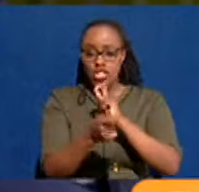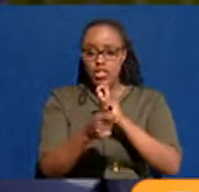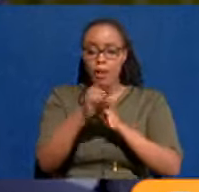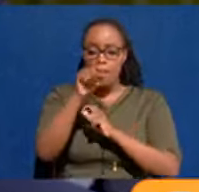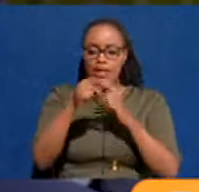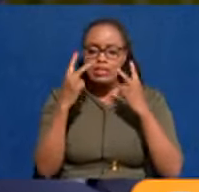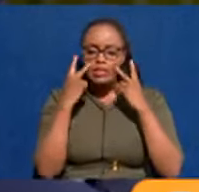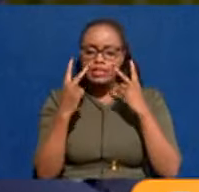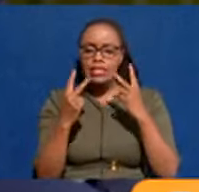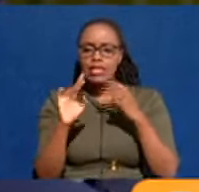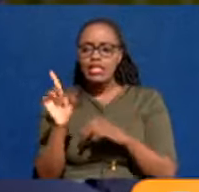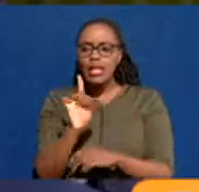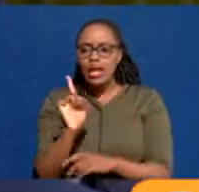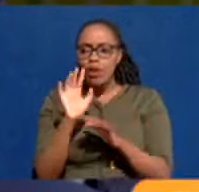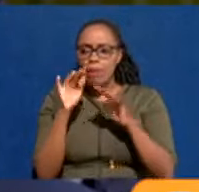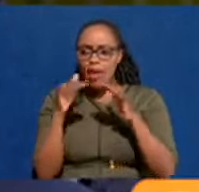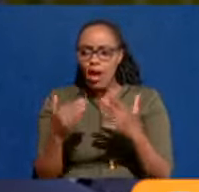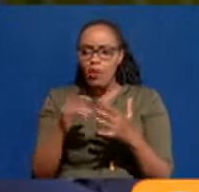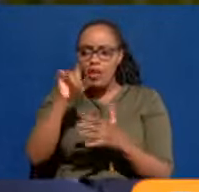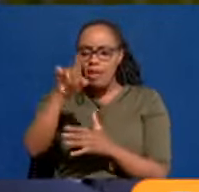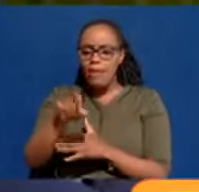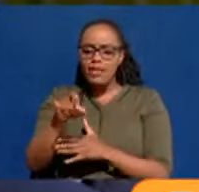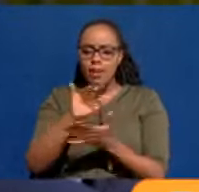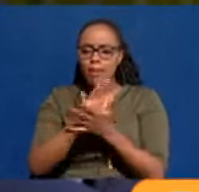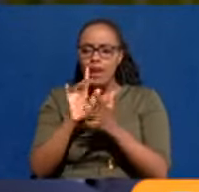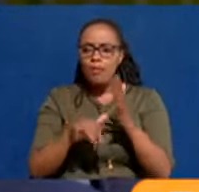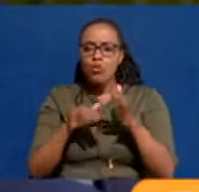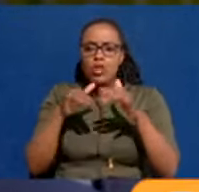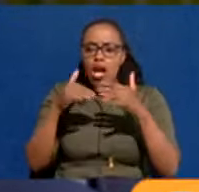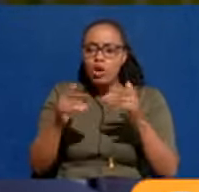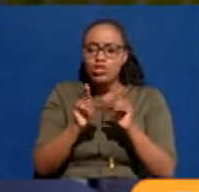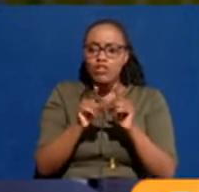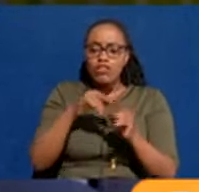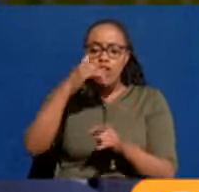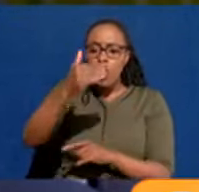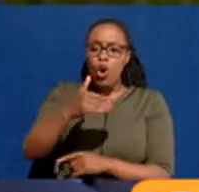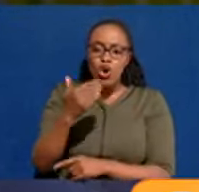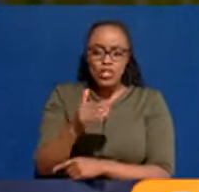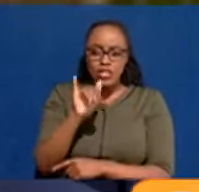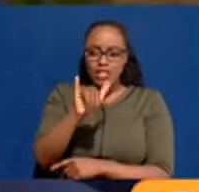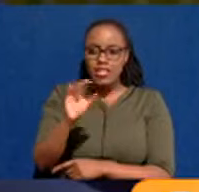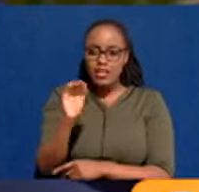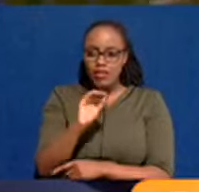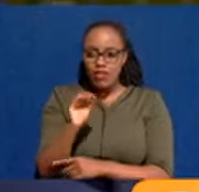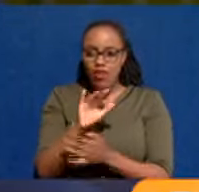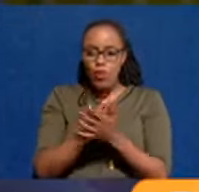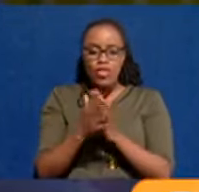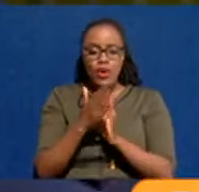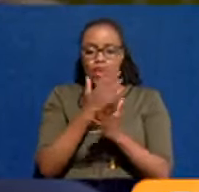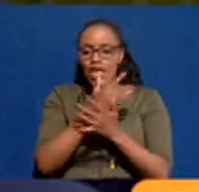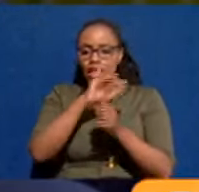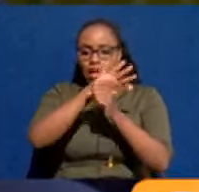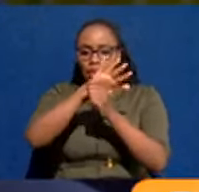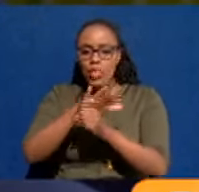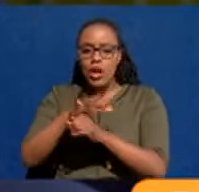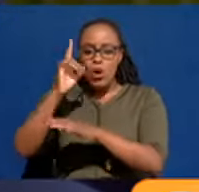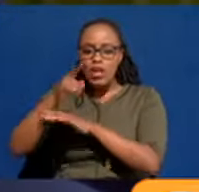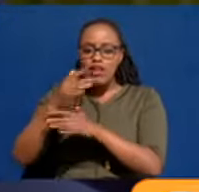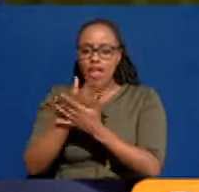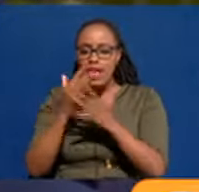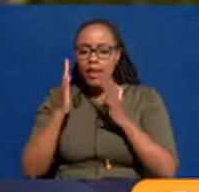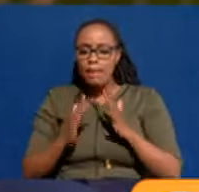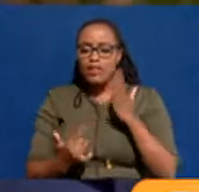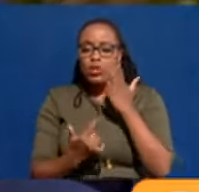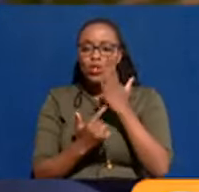must look at Nairobi in terms of what it must be. Not in terms of what it has always been. You know, without victimizing anyone, any section of the